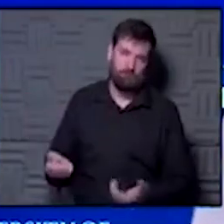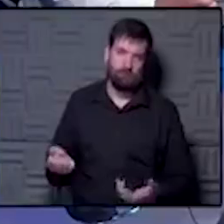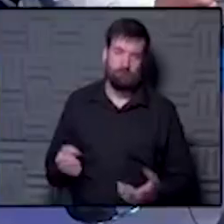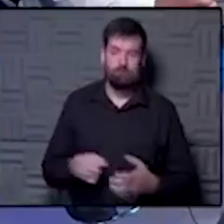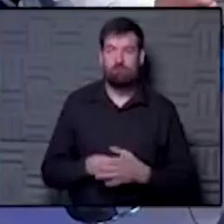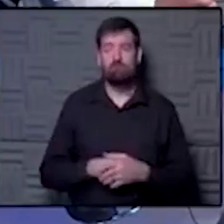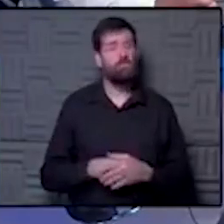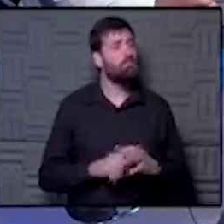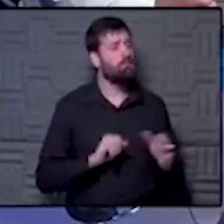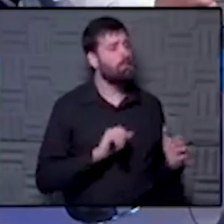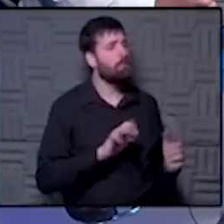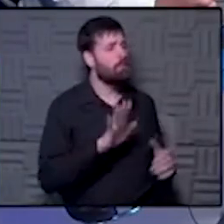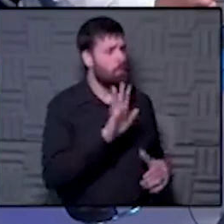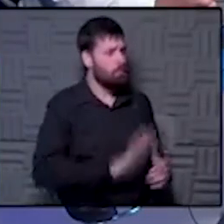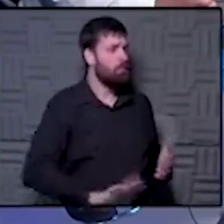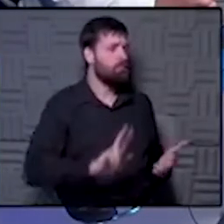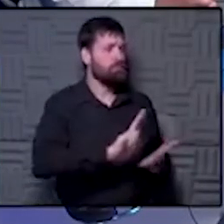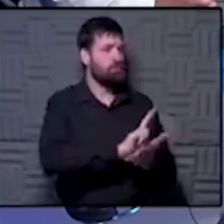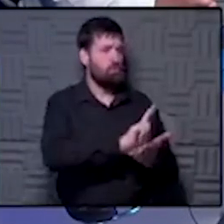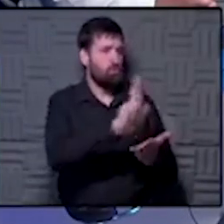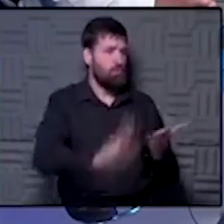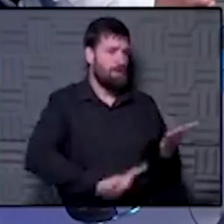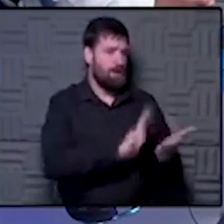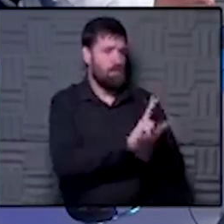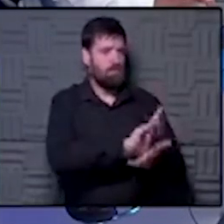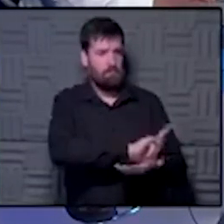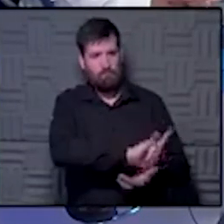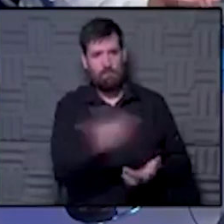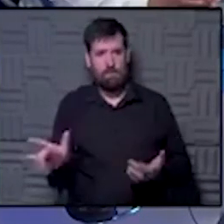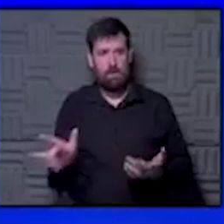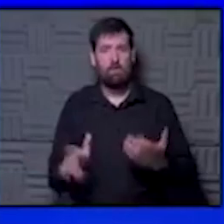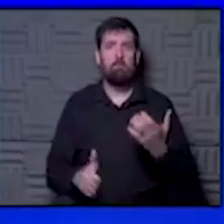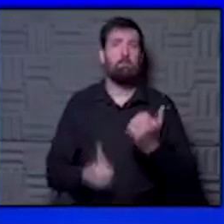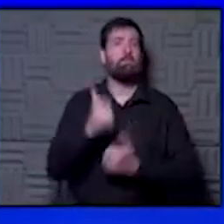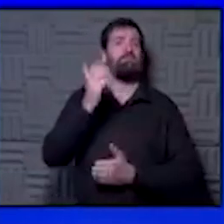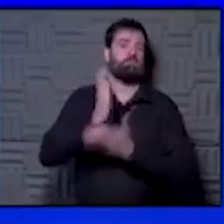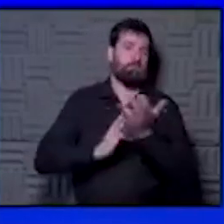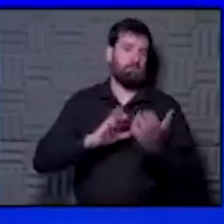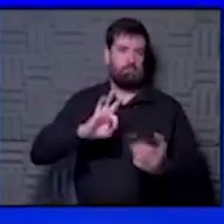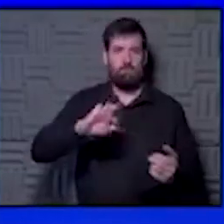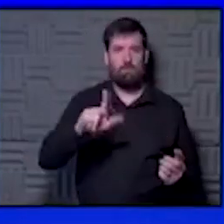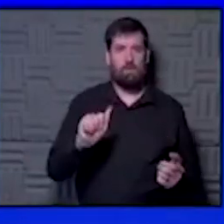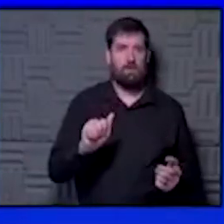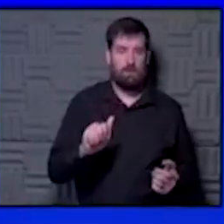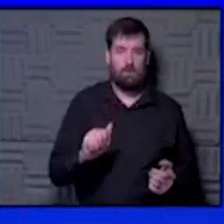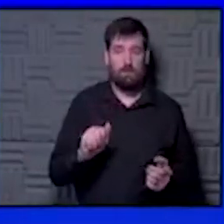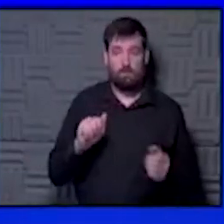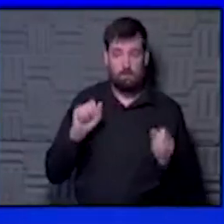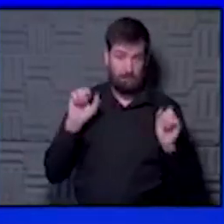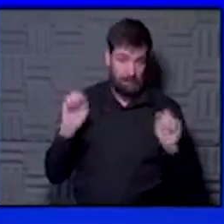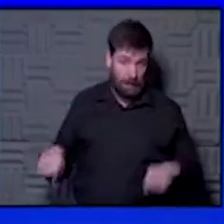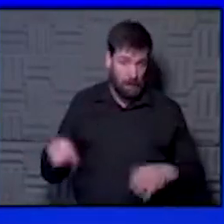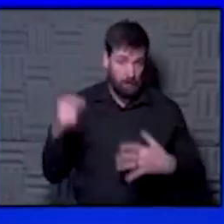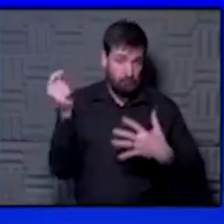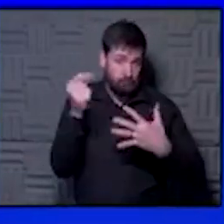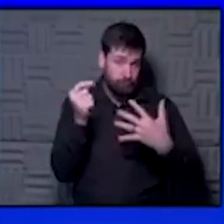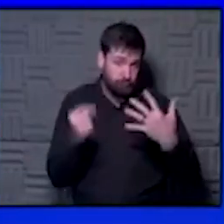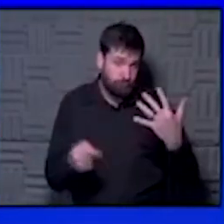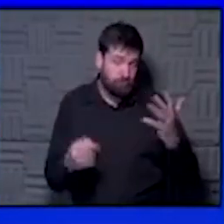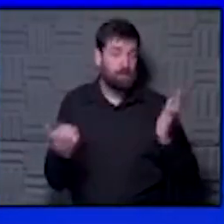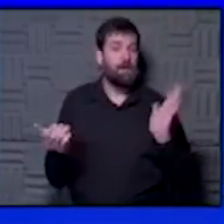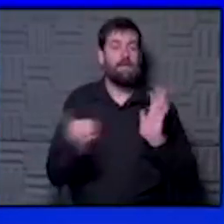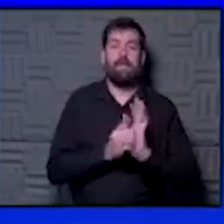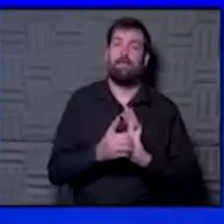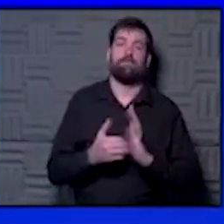it's about a three hour flight probably to most places in Florida. So if you can do all those little measures, again,